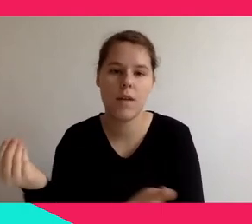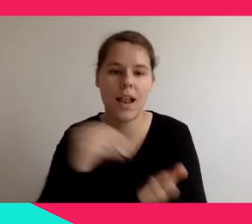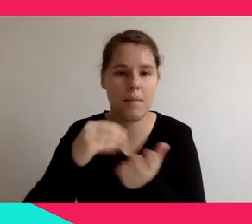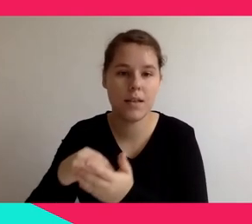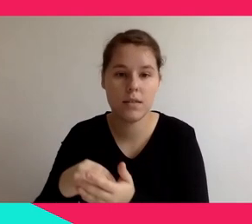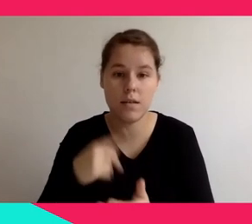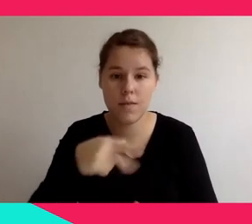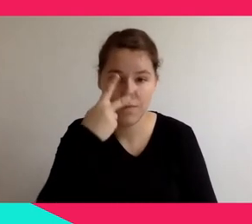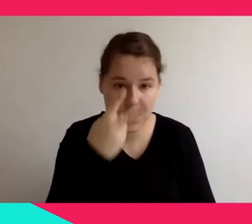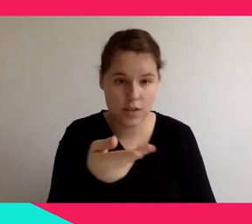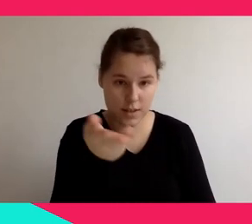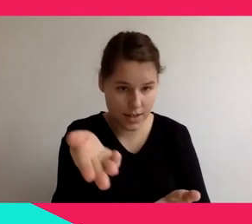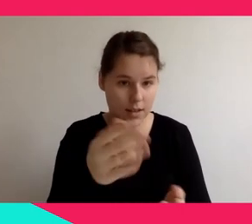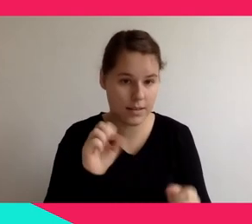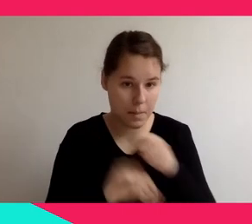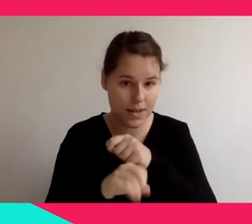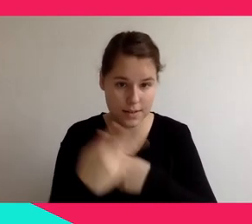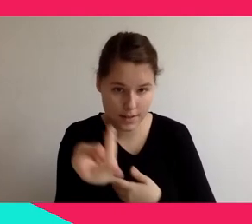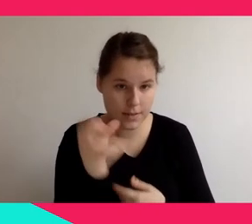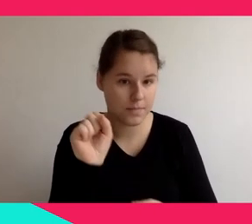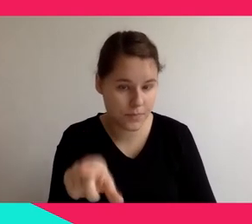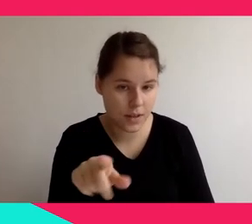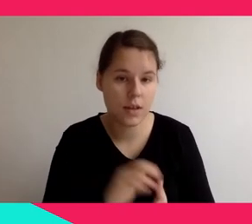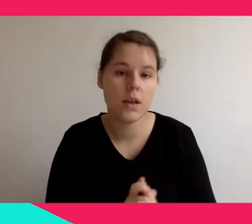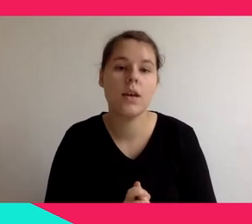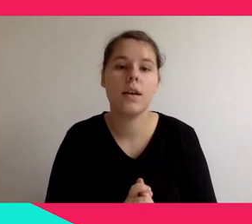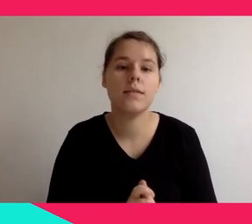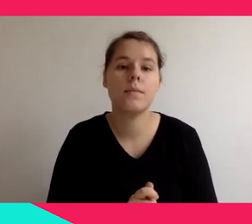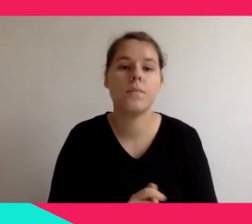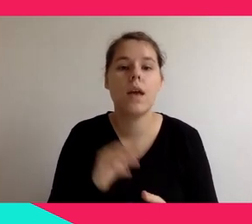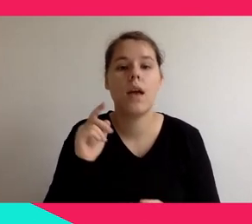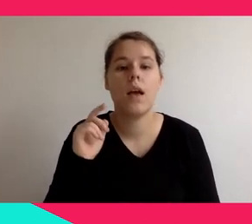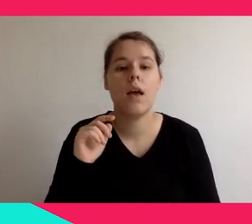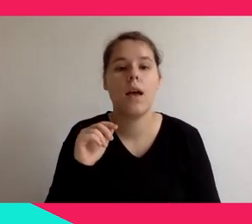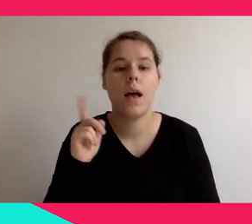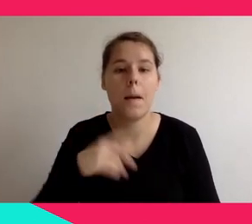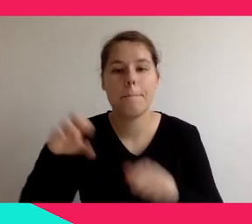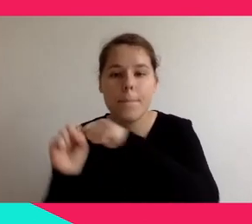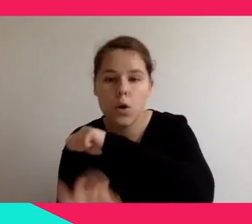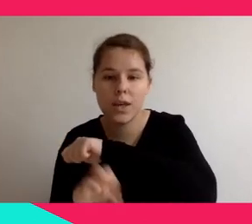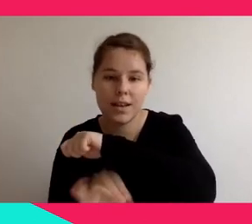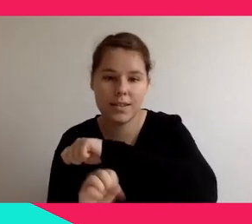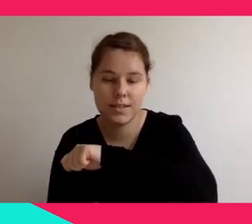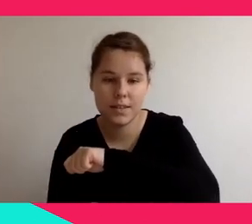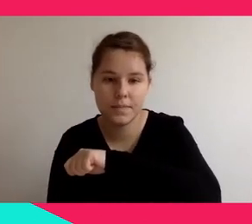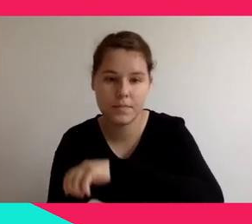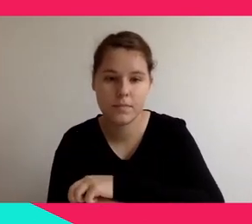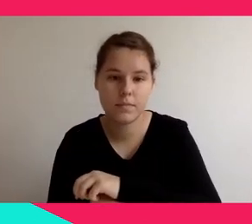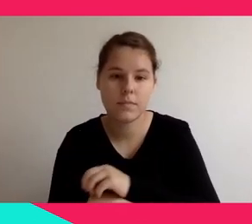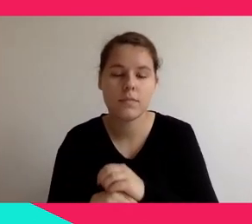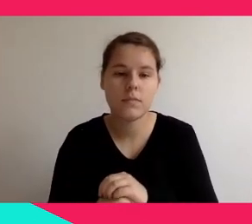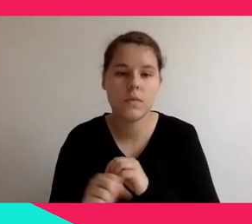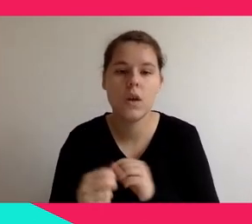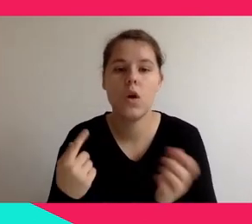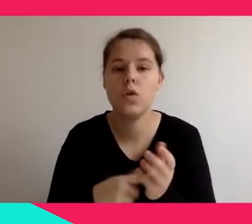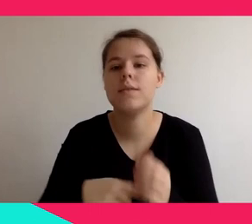Projection, especially big ones, are another way to immerse visitors. There is the example of TeamLab or Atelier des Lumières.